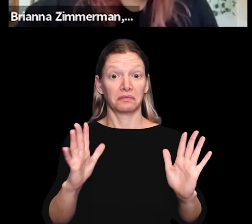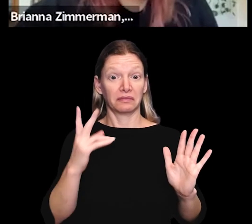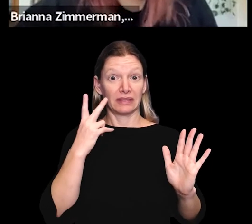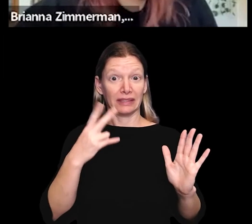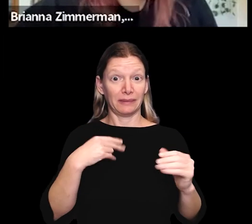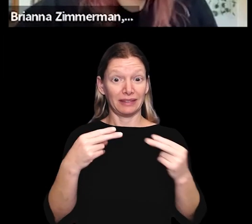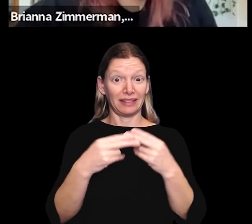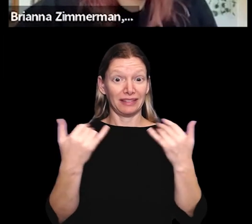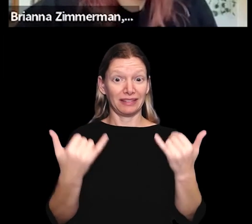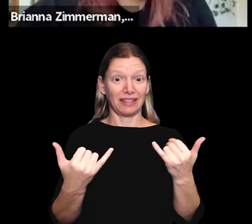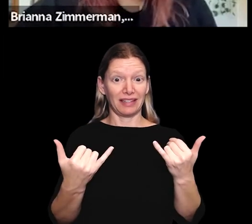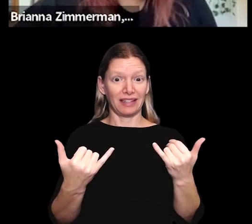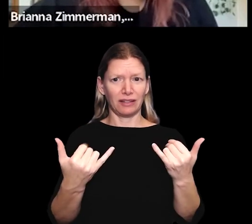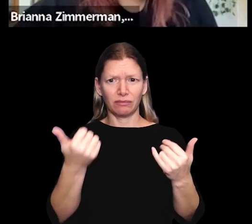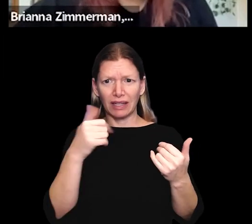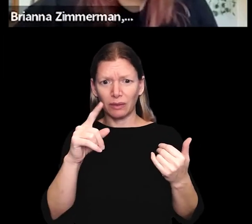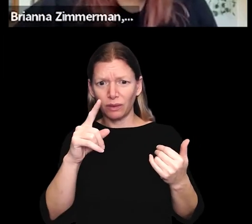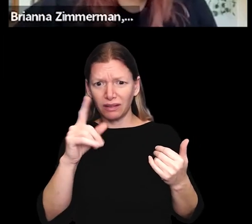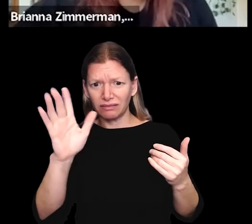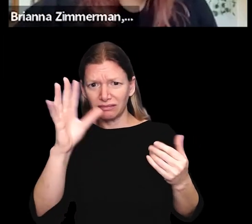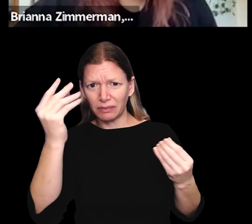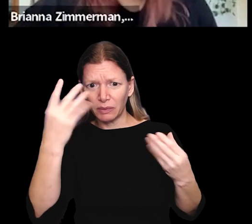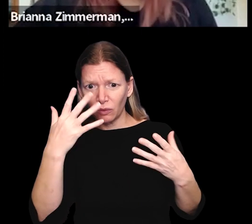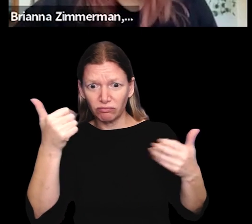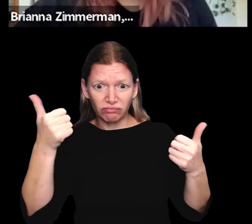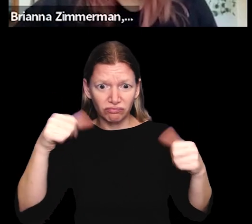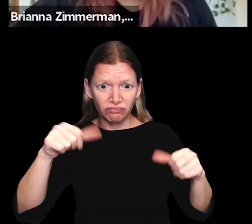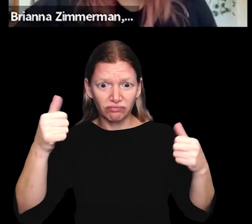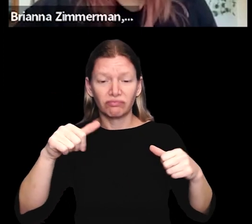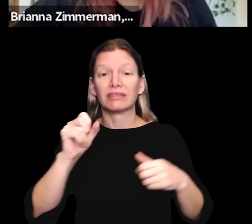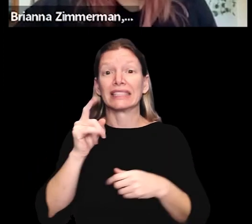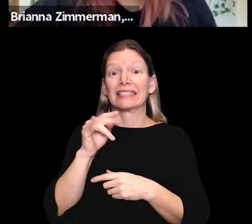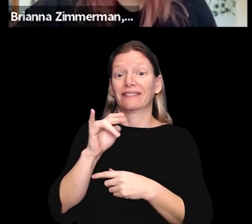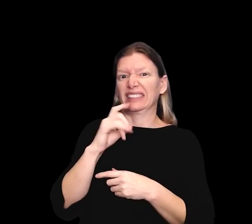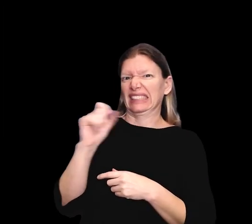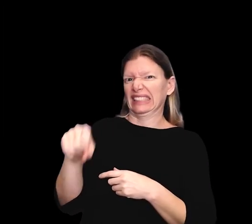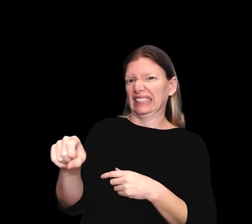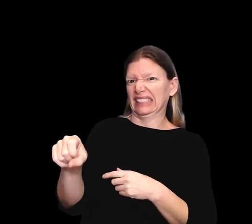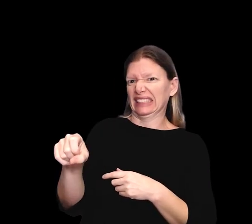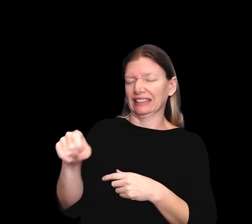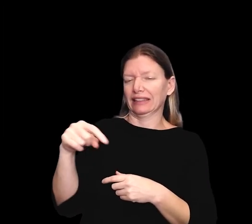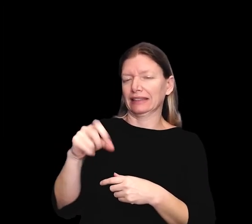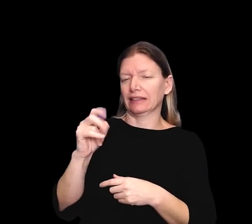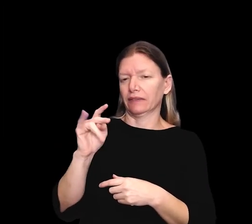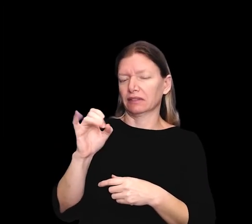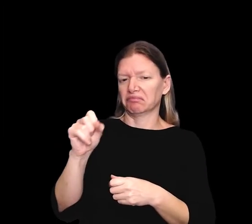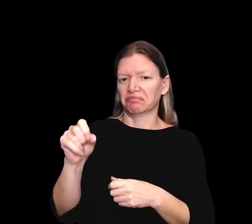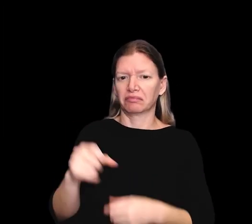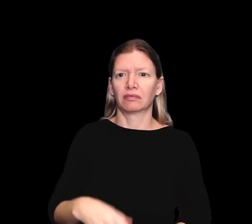Are you able to see my slides now, if anyone can just give me an indication? Yes, yes, Stephanie.